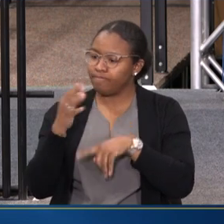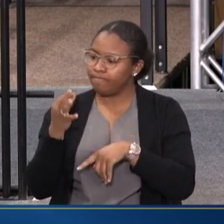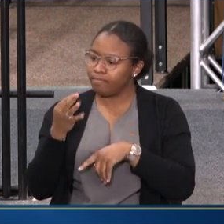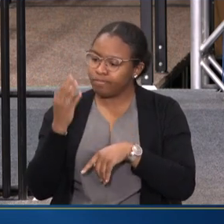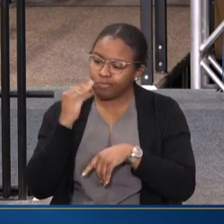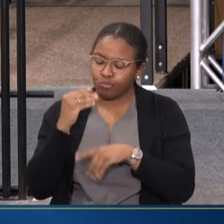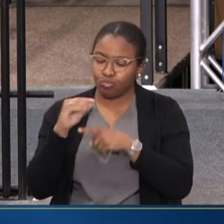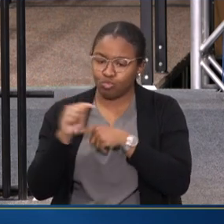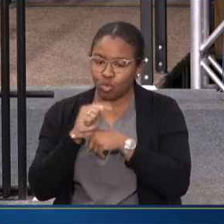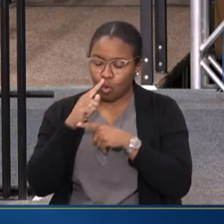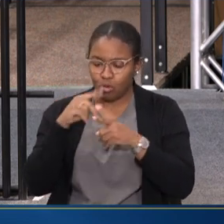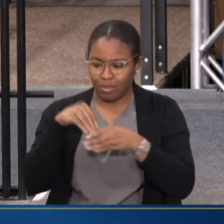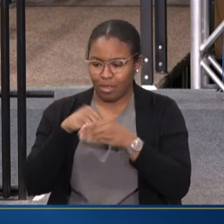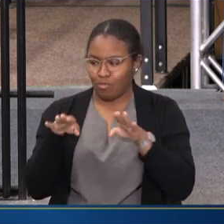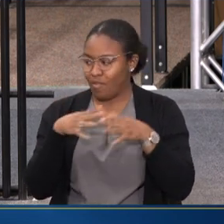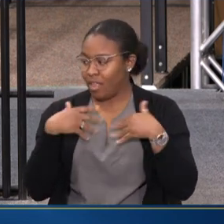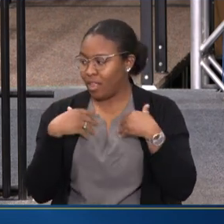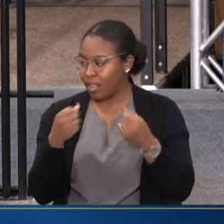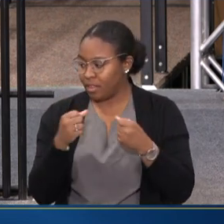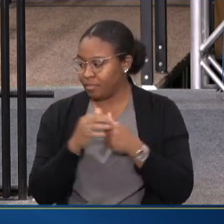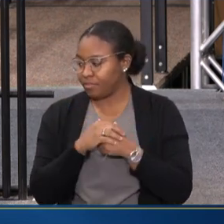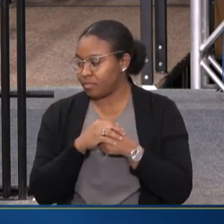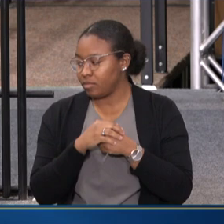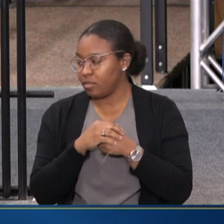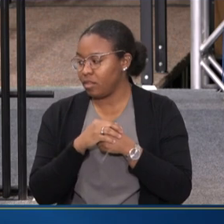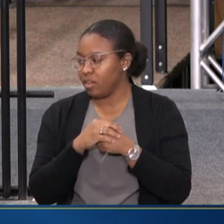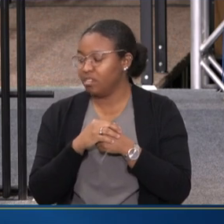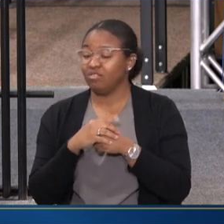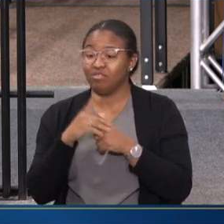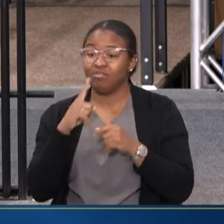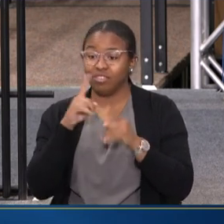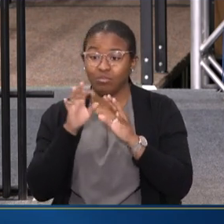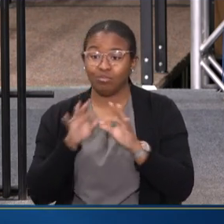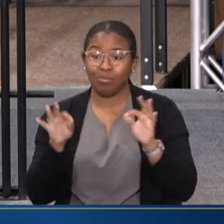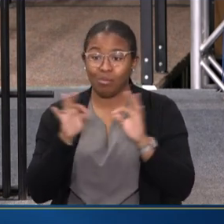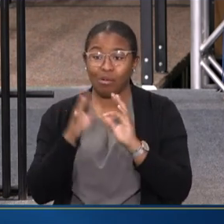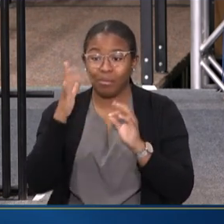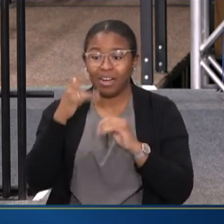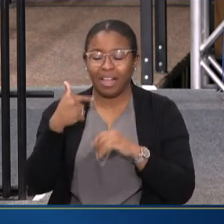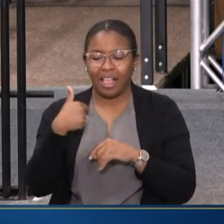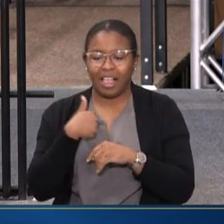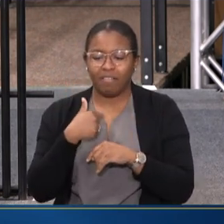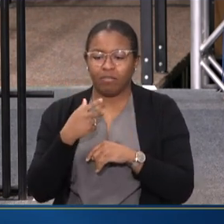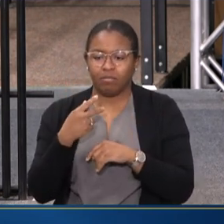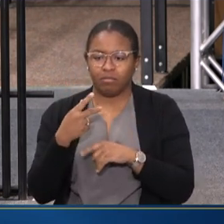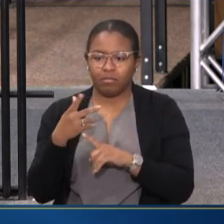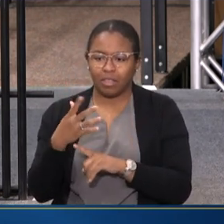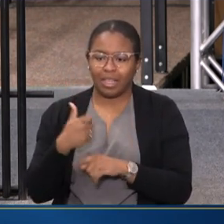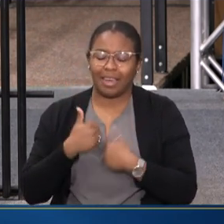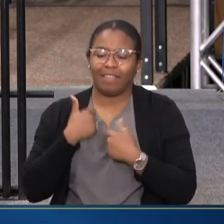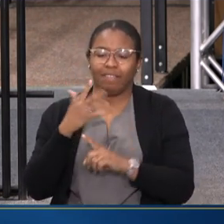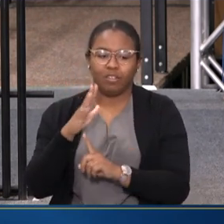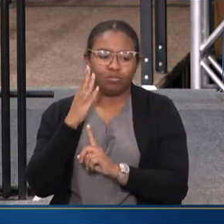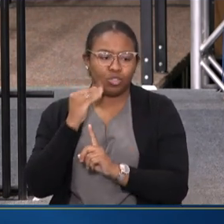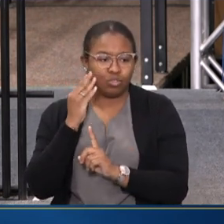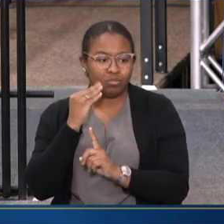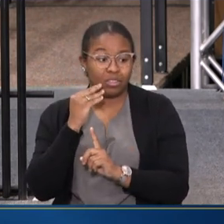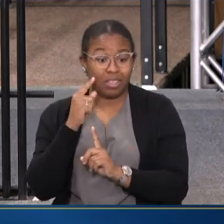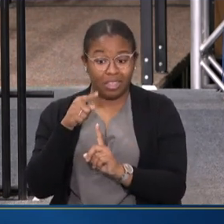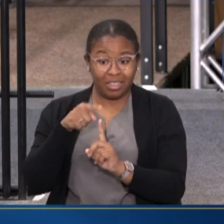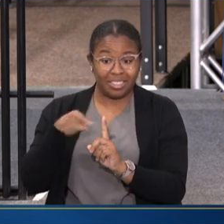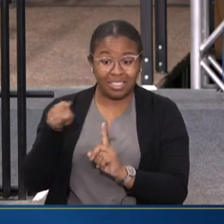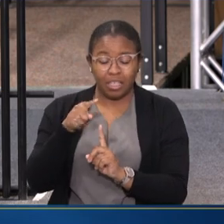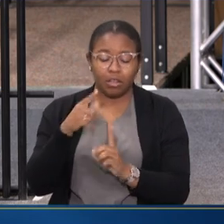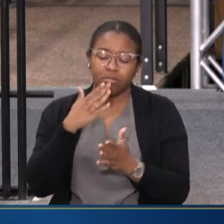TO WORK IN BEHAVIORAL HEALTH. IT'S IMPORTANT BECAUSE IT GIVES THAT VOICE OF LIVED EXPERIENCE. THEY ARE SO